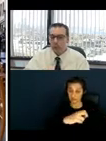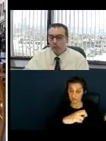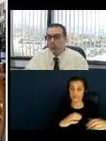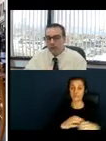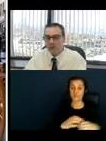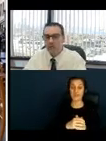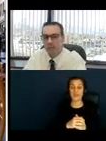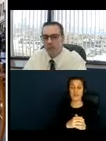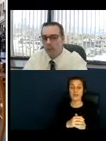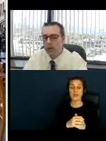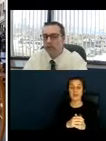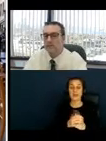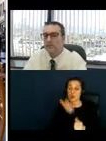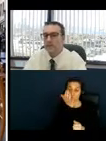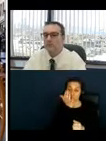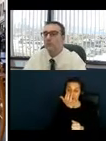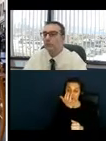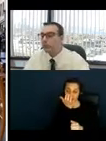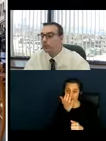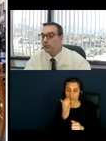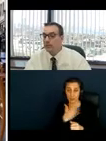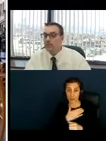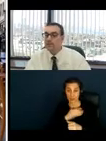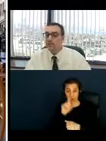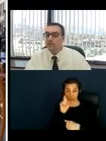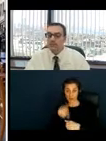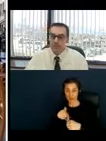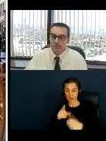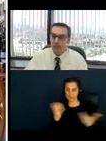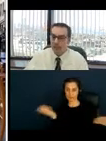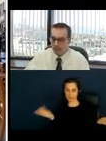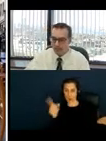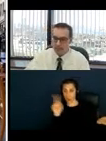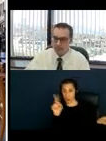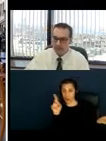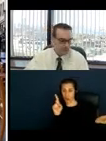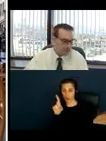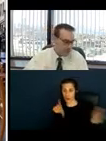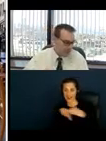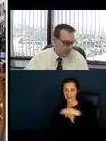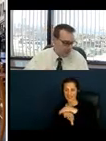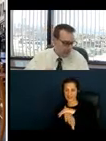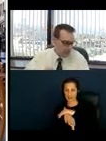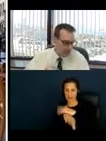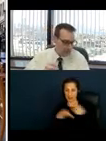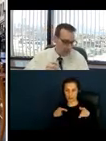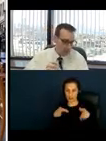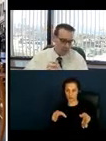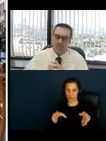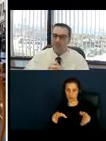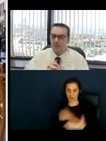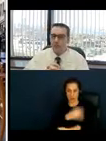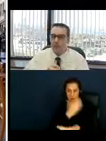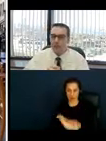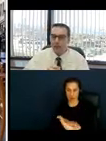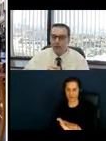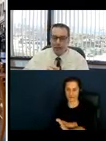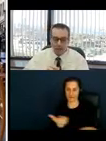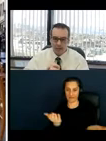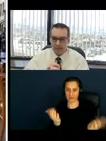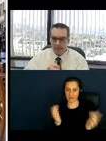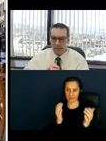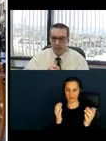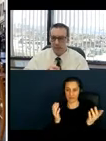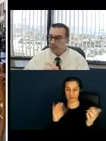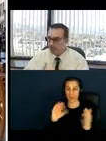So my questions would be, where is the accessible route to these seating and tables? And placing these newly created